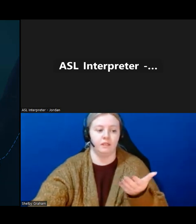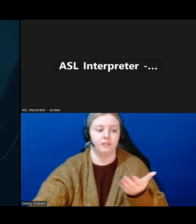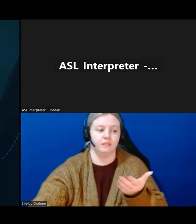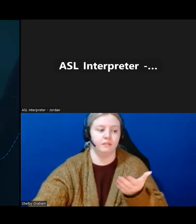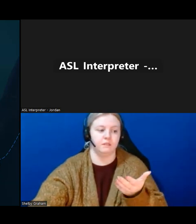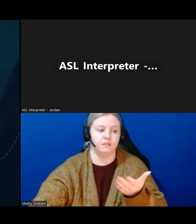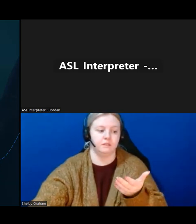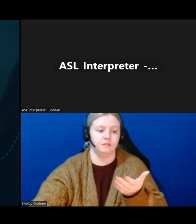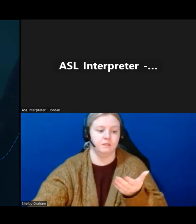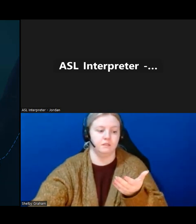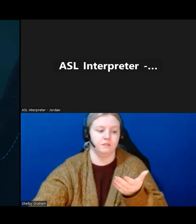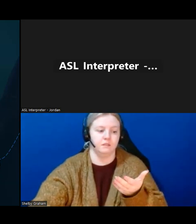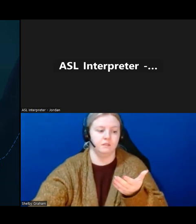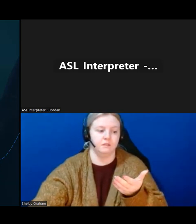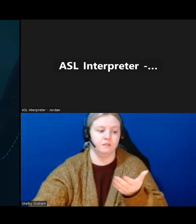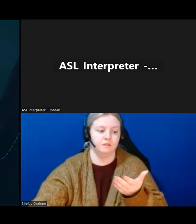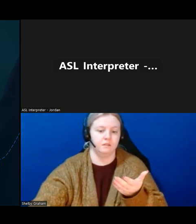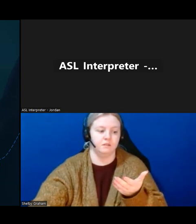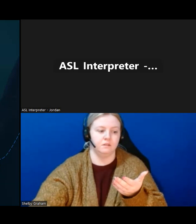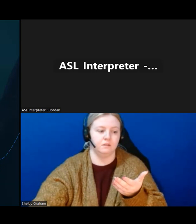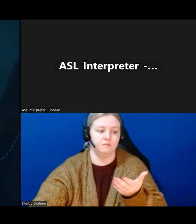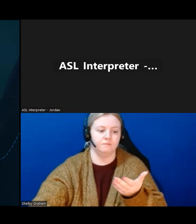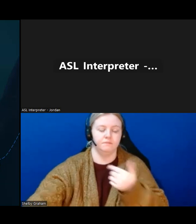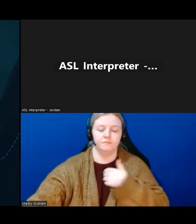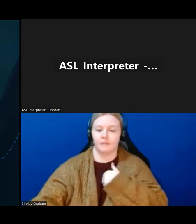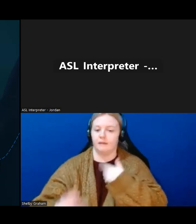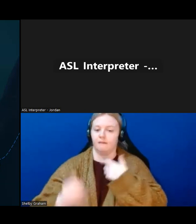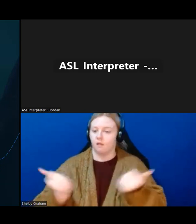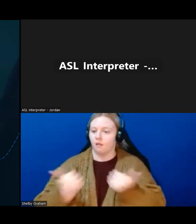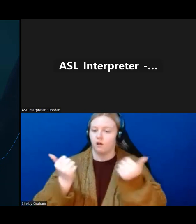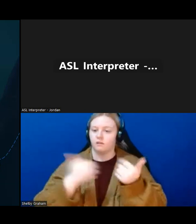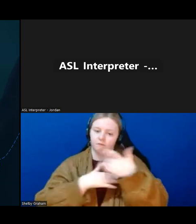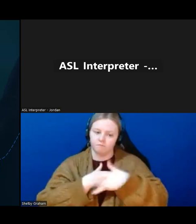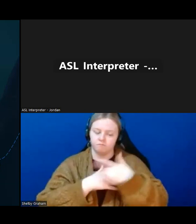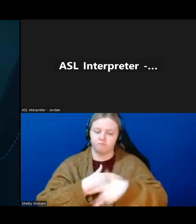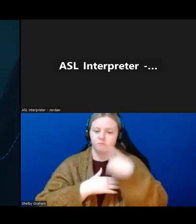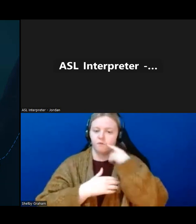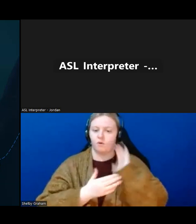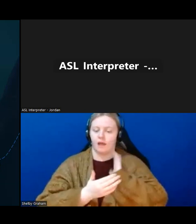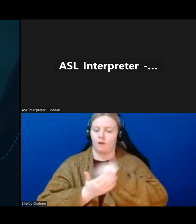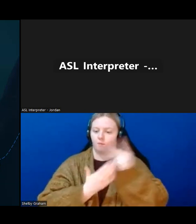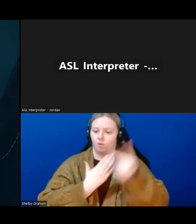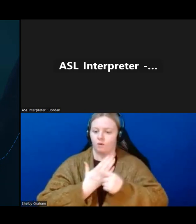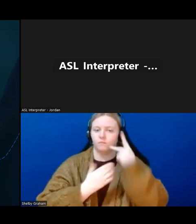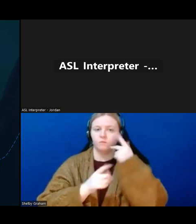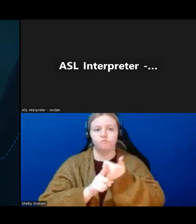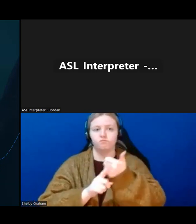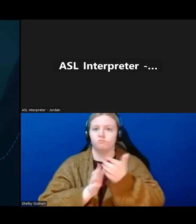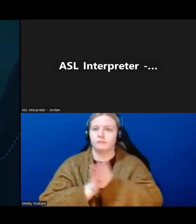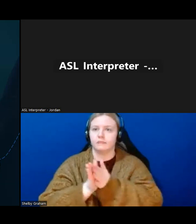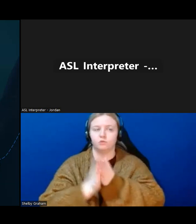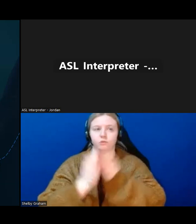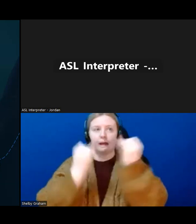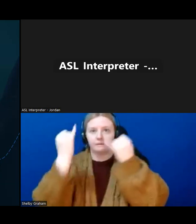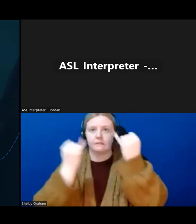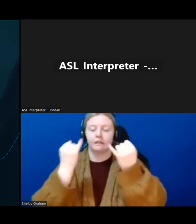our program, so if you have an idea of something that you'd like to learn with us, we actually offer an